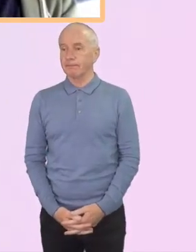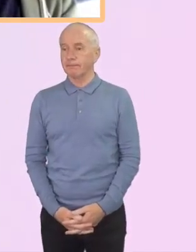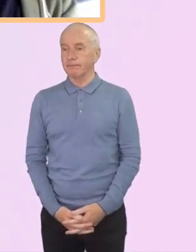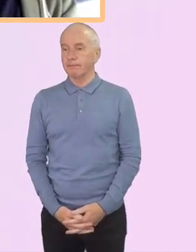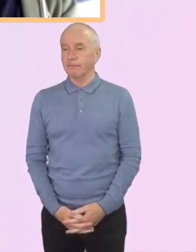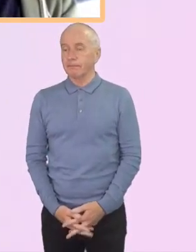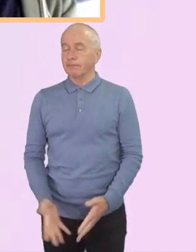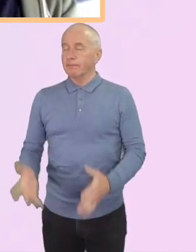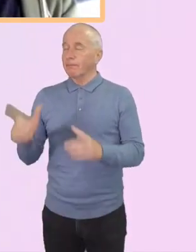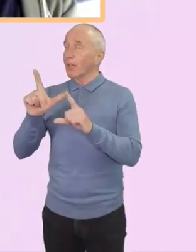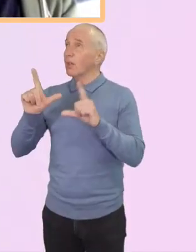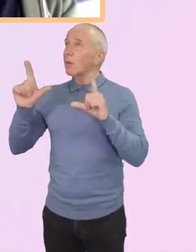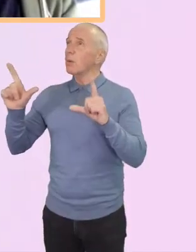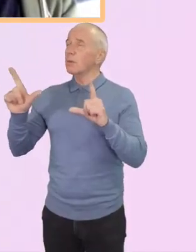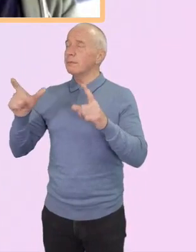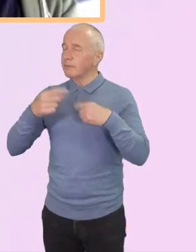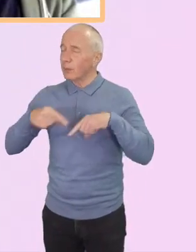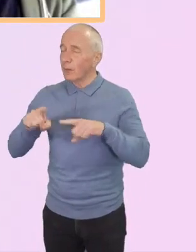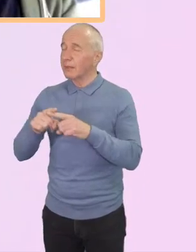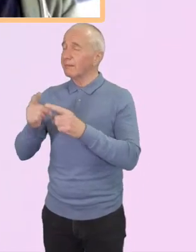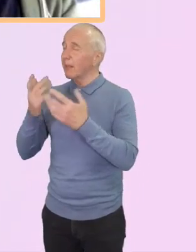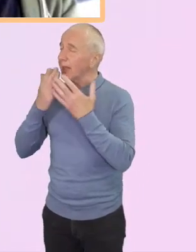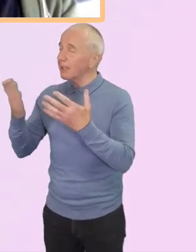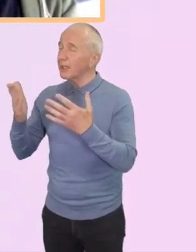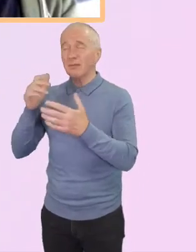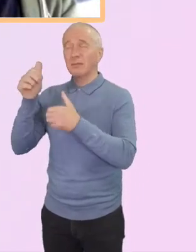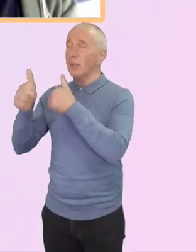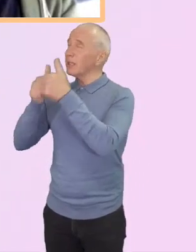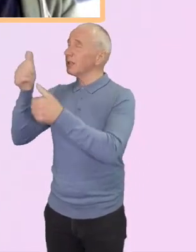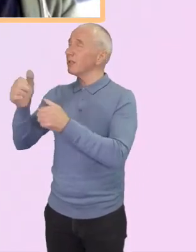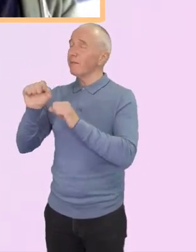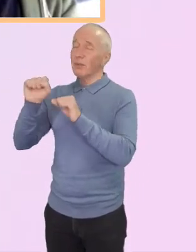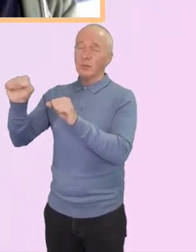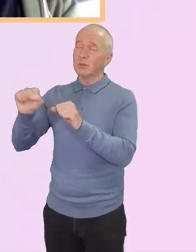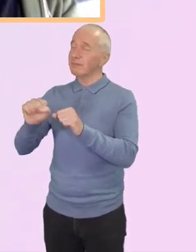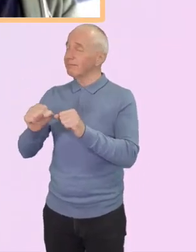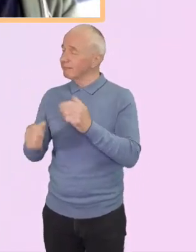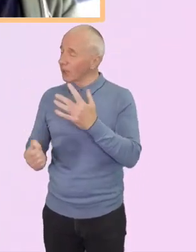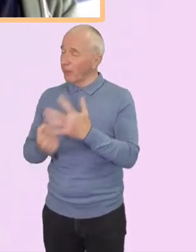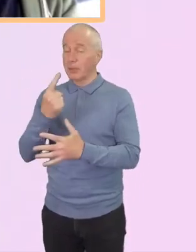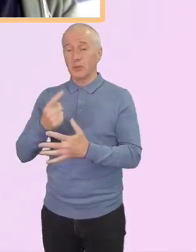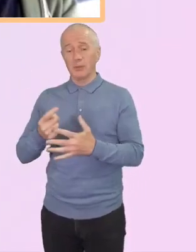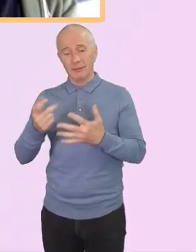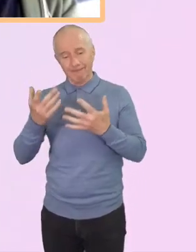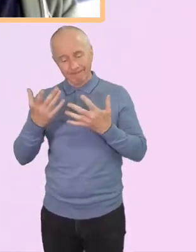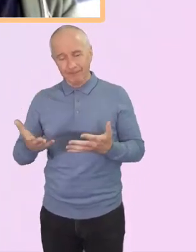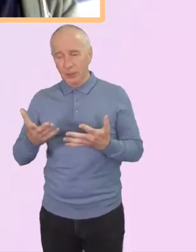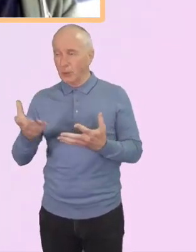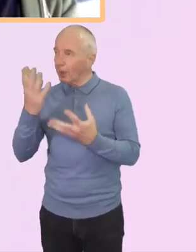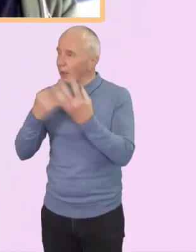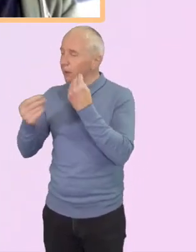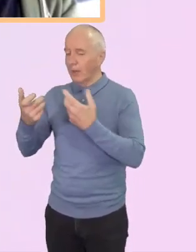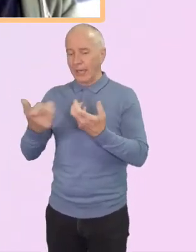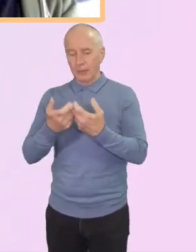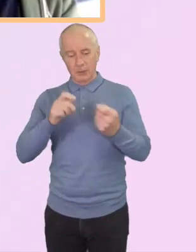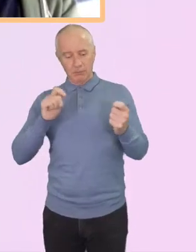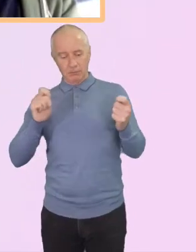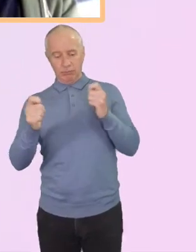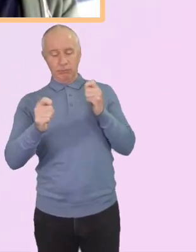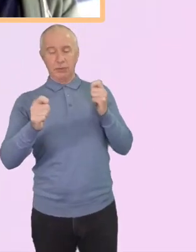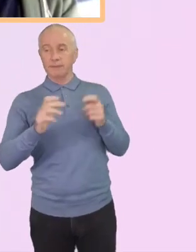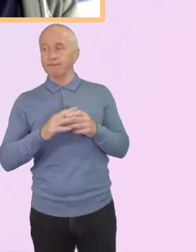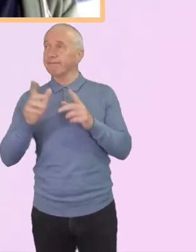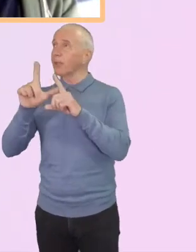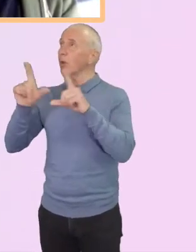Lord, we thank you and we praise you for the opportunity you give us to learn and to change. Lord, we